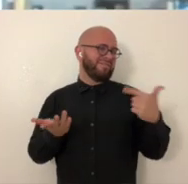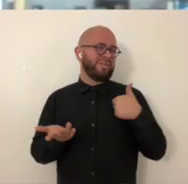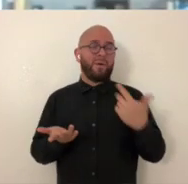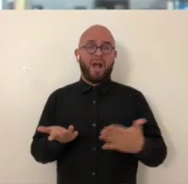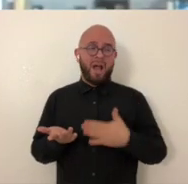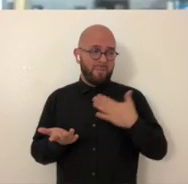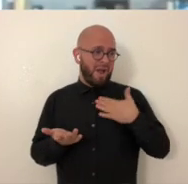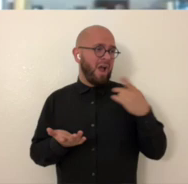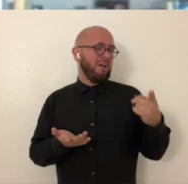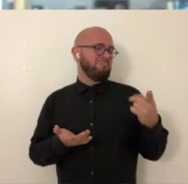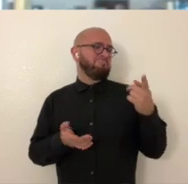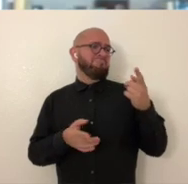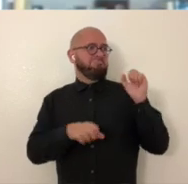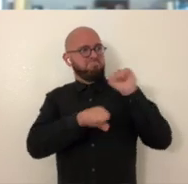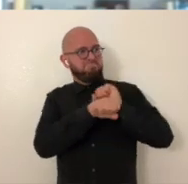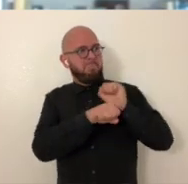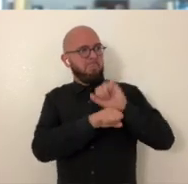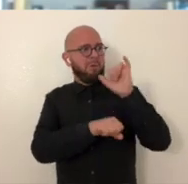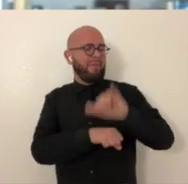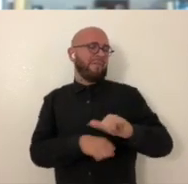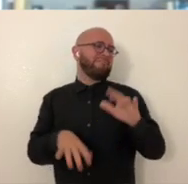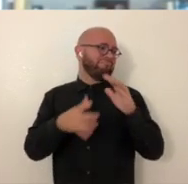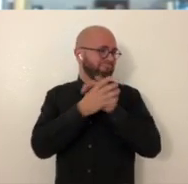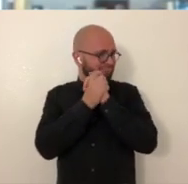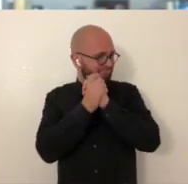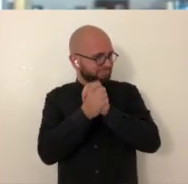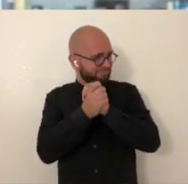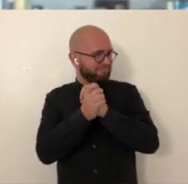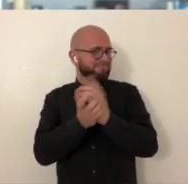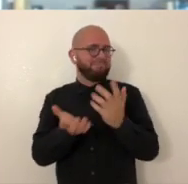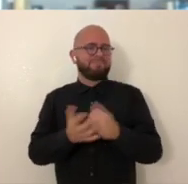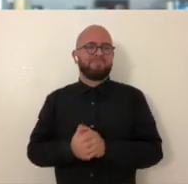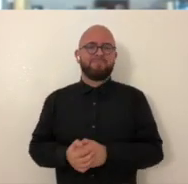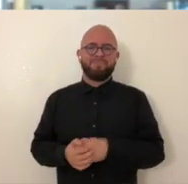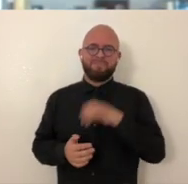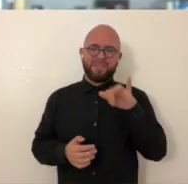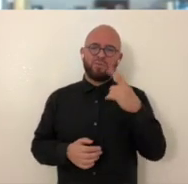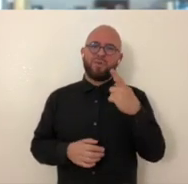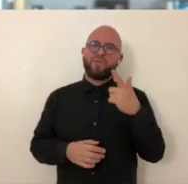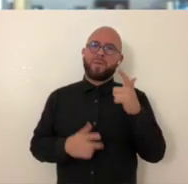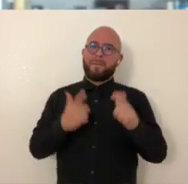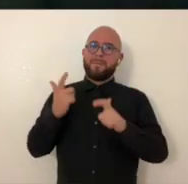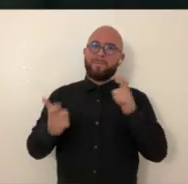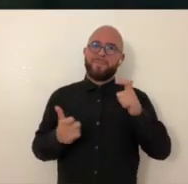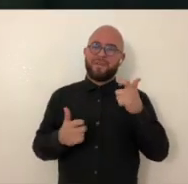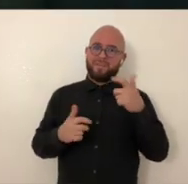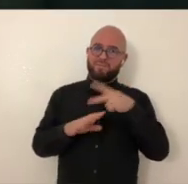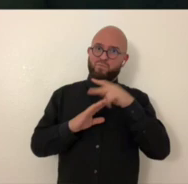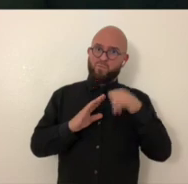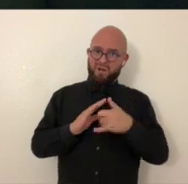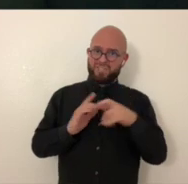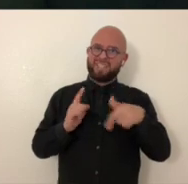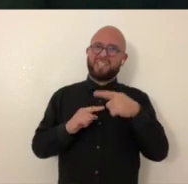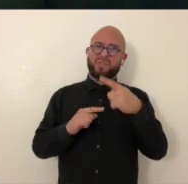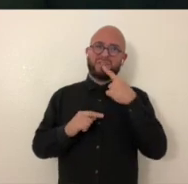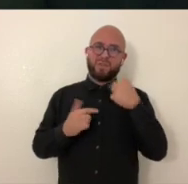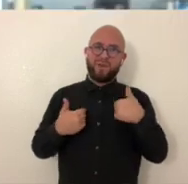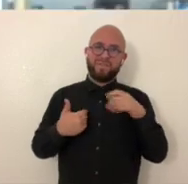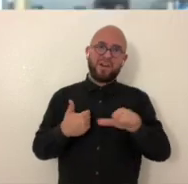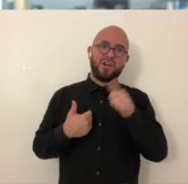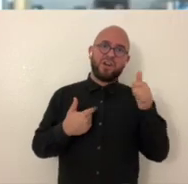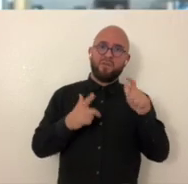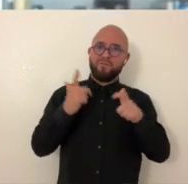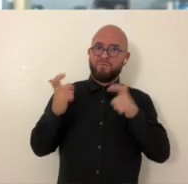So I'm really glad you're doing that. Congratulations. So that's one of your major projects.